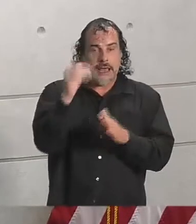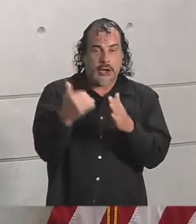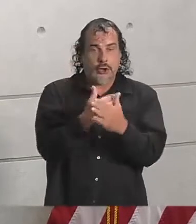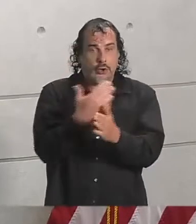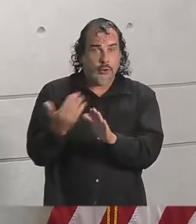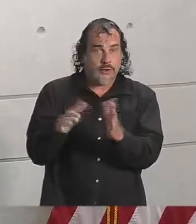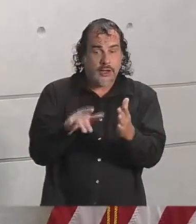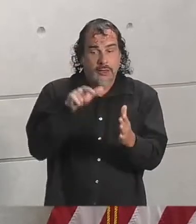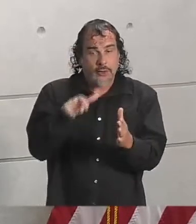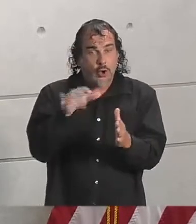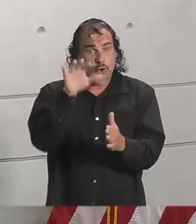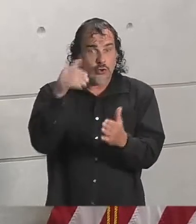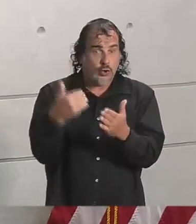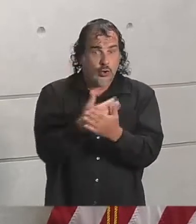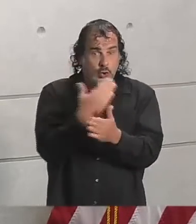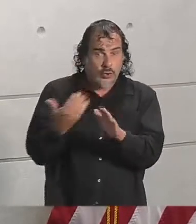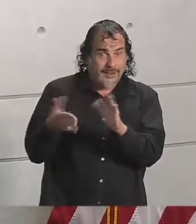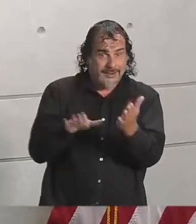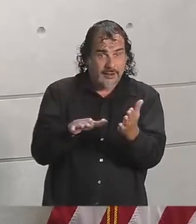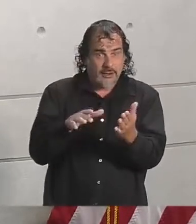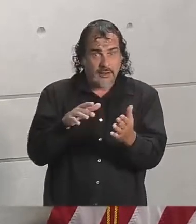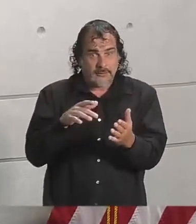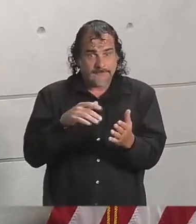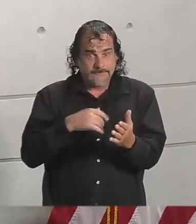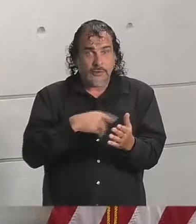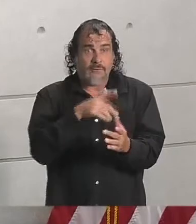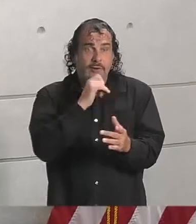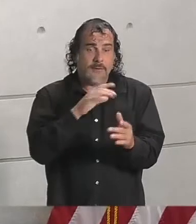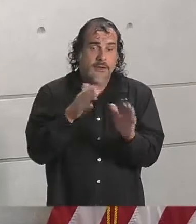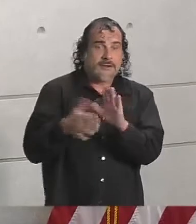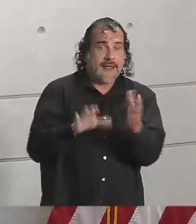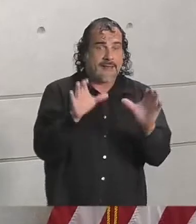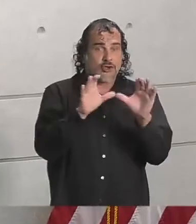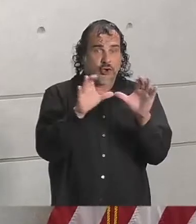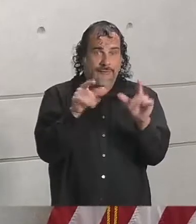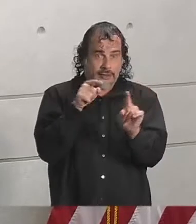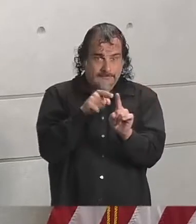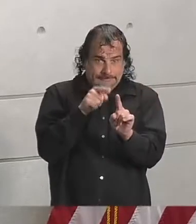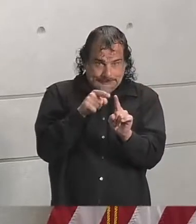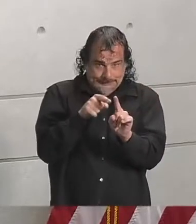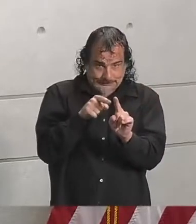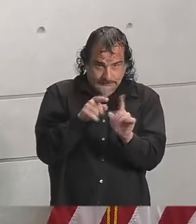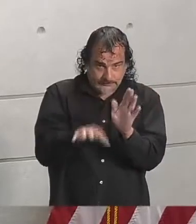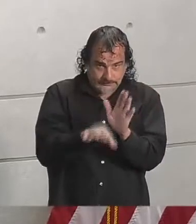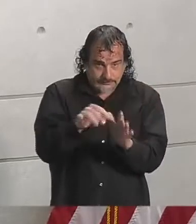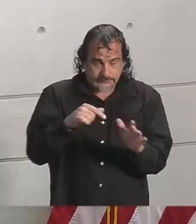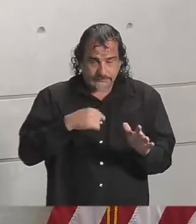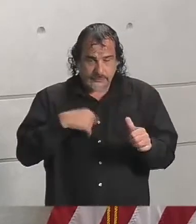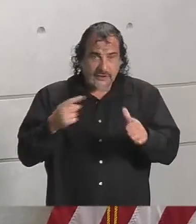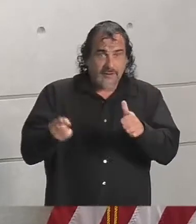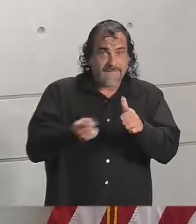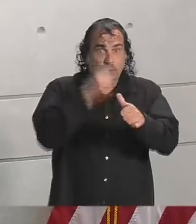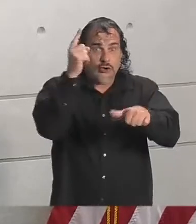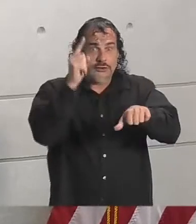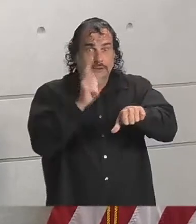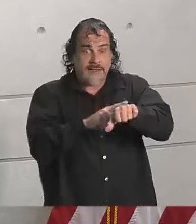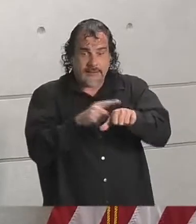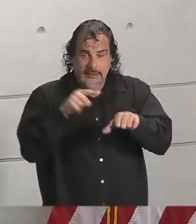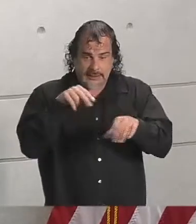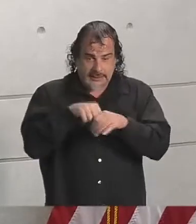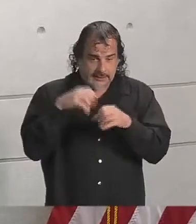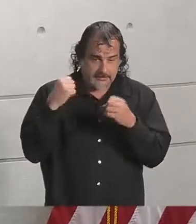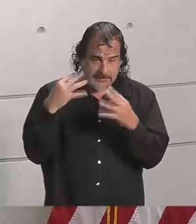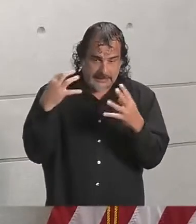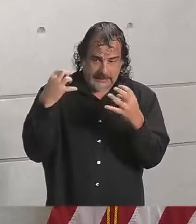nine of those new fatalities are actually from vital records. And so we have, for the first time in many,